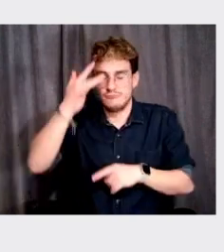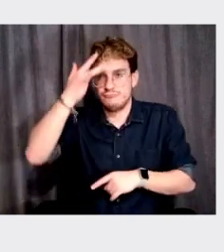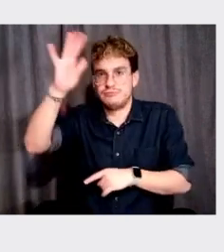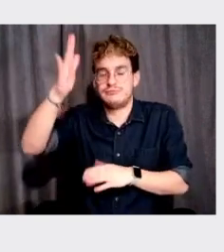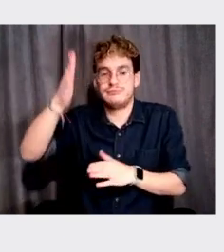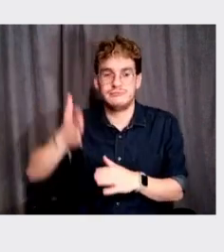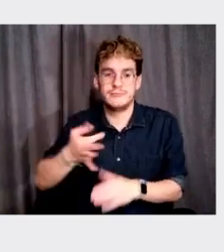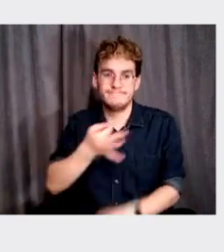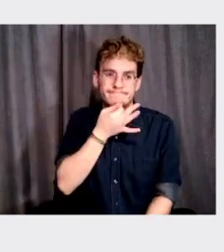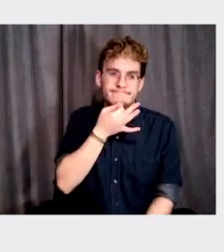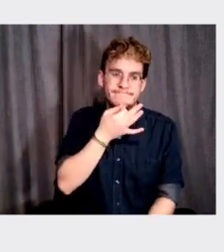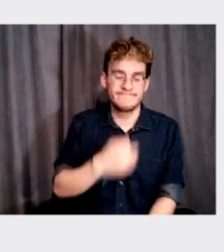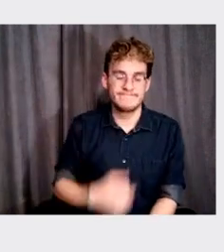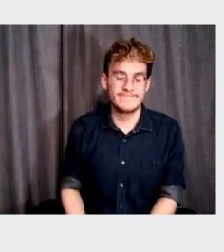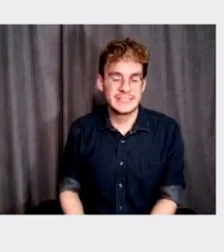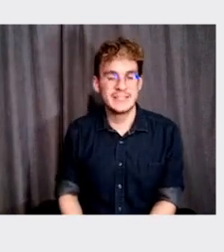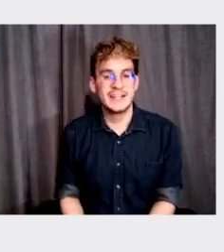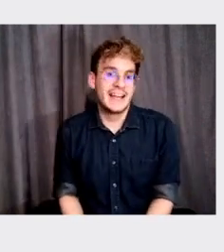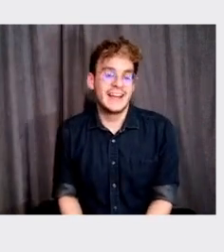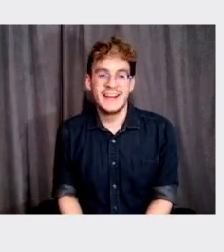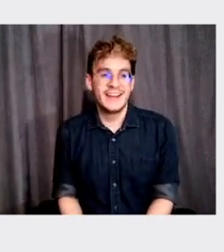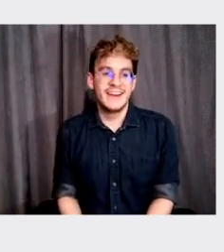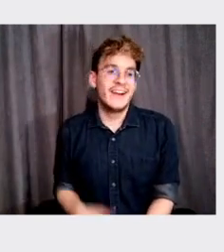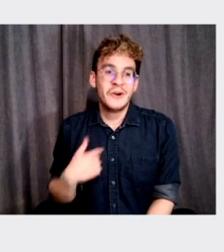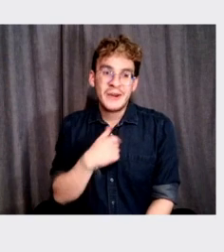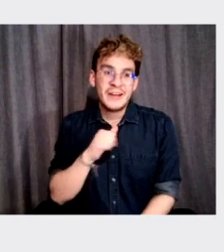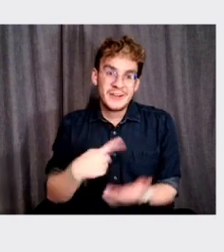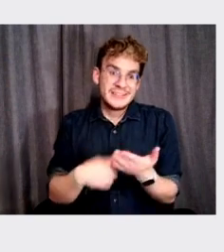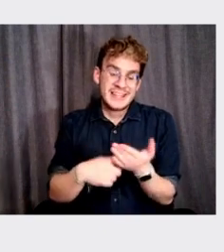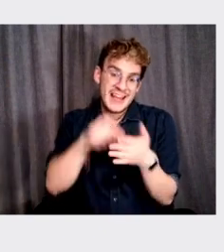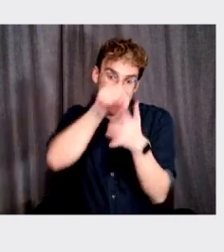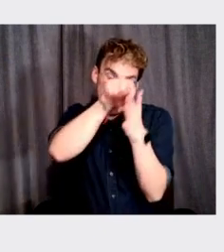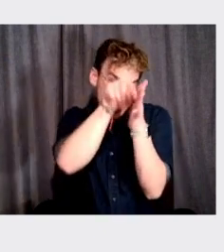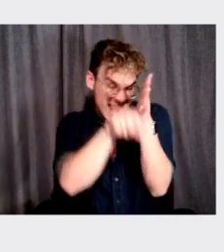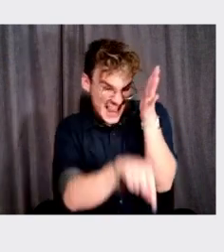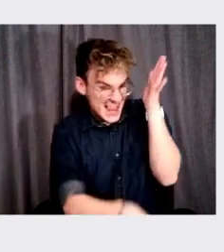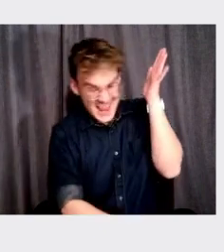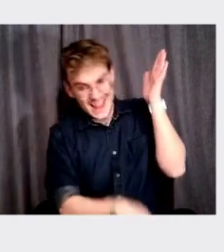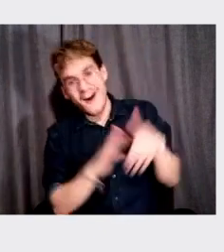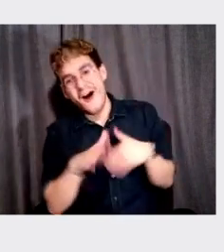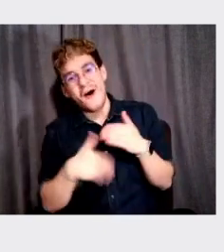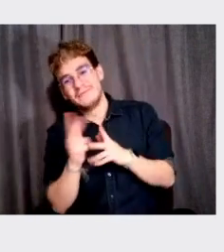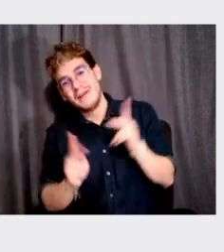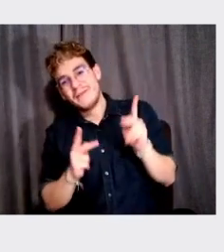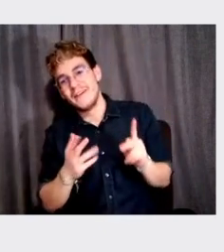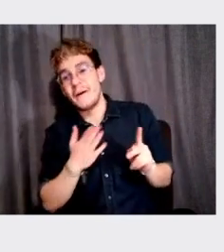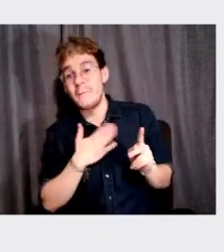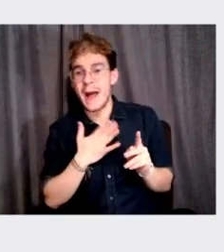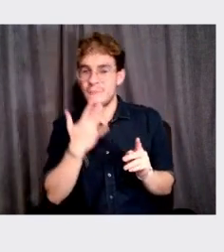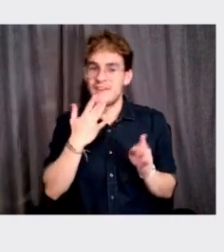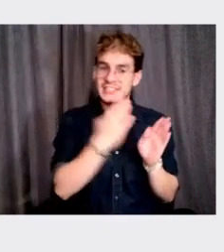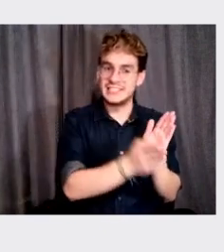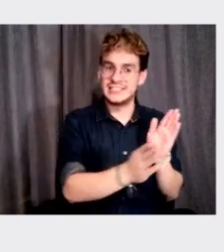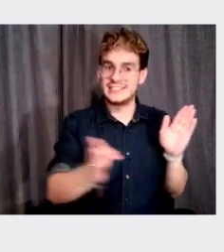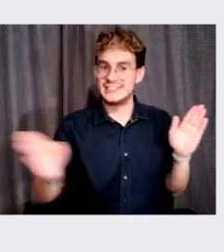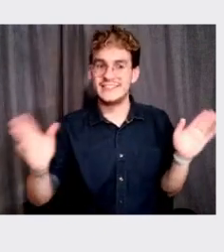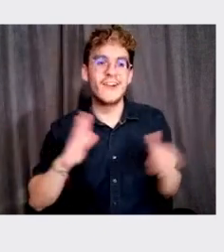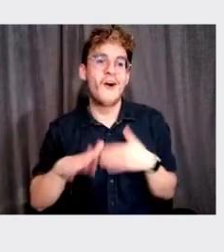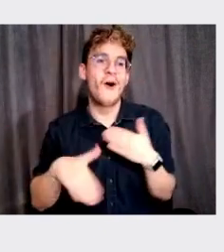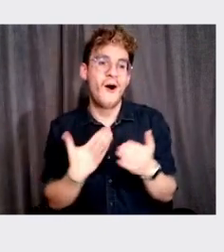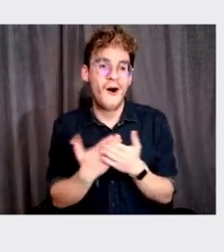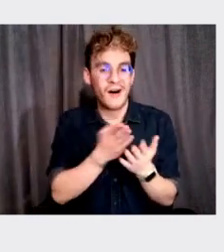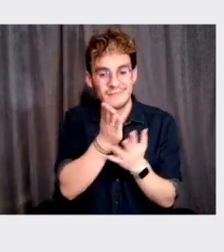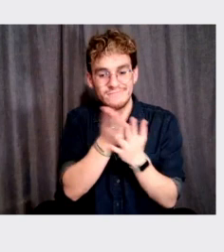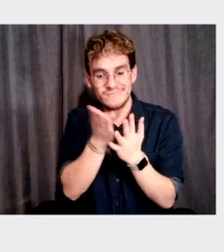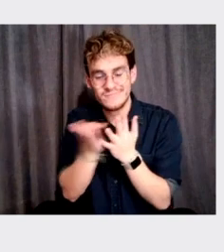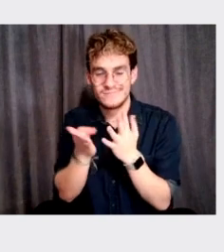Um, you know, anyways, we could talk forever about all those references. I have obviously my preferences in every sort